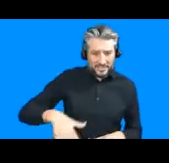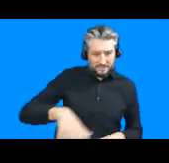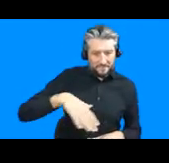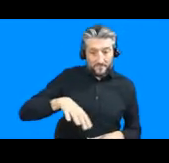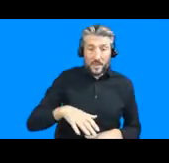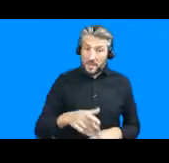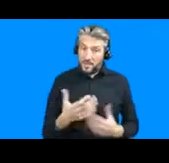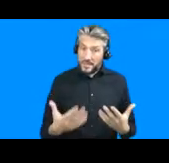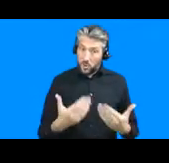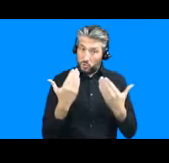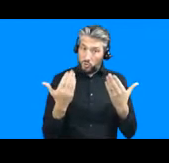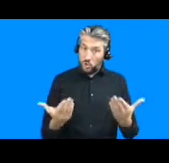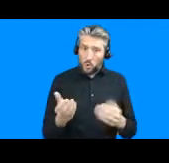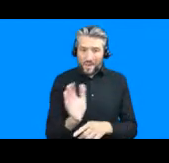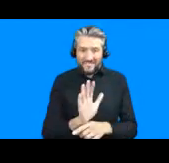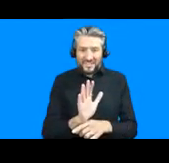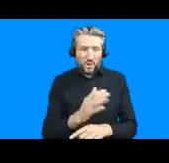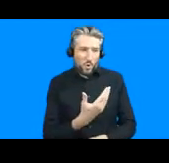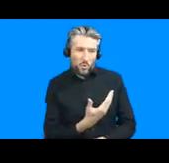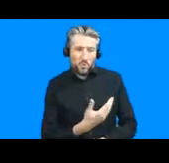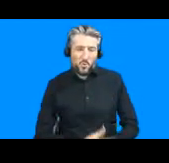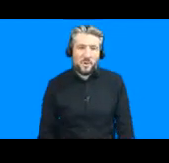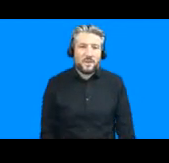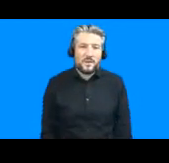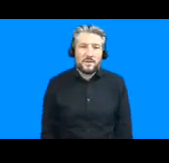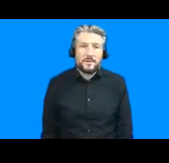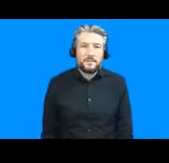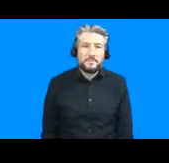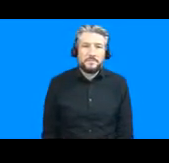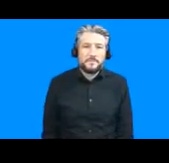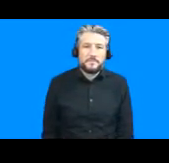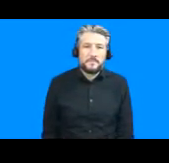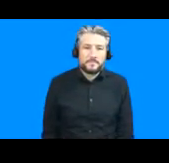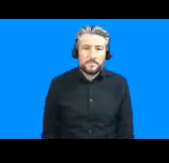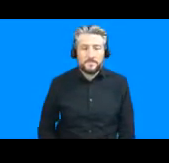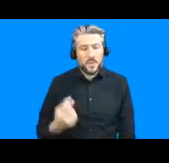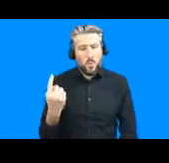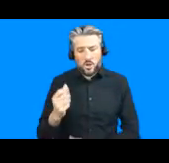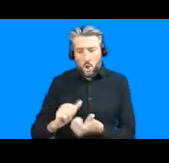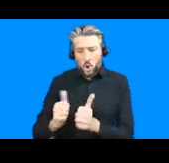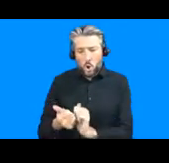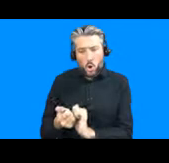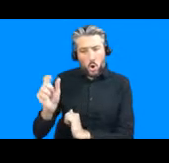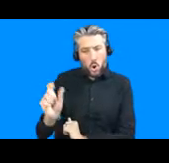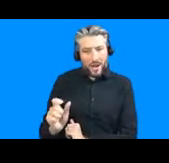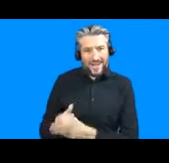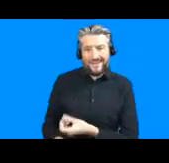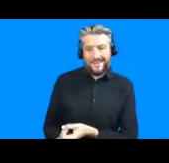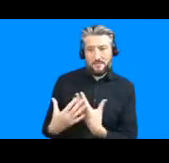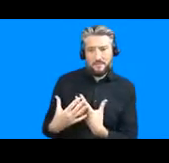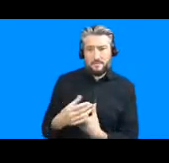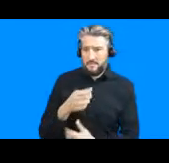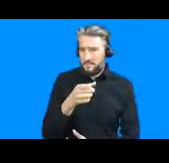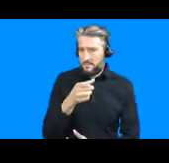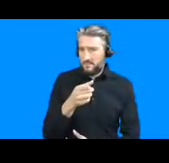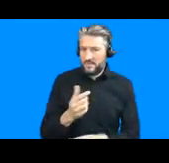video uh i'm not i put it on on mute this was shared with me from a colleague who lives in orangitown and this